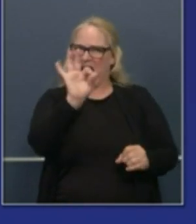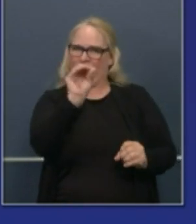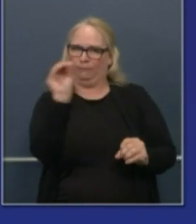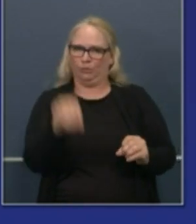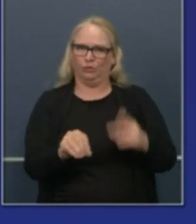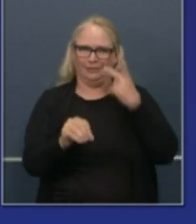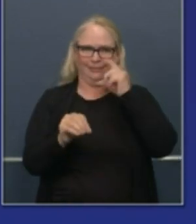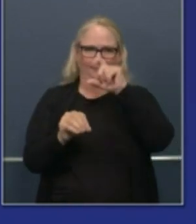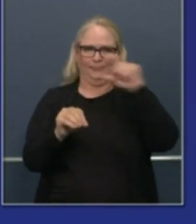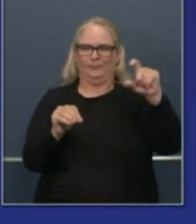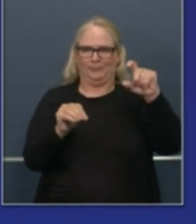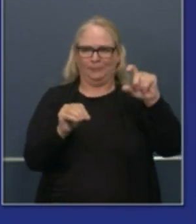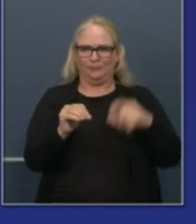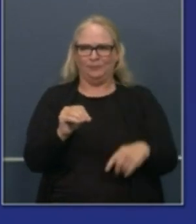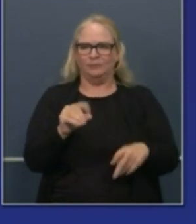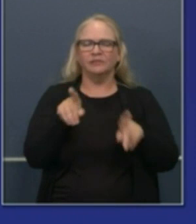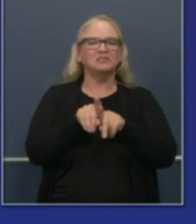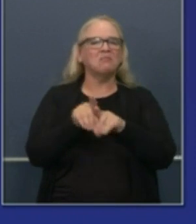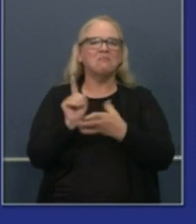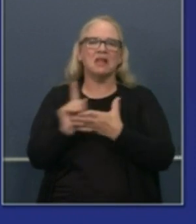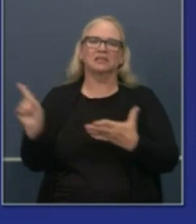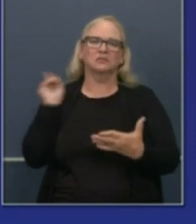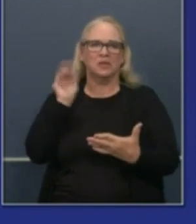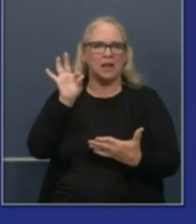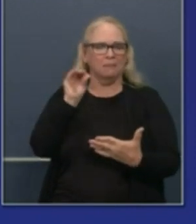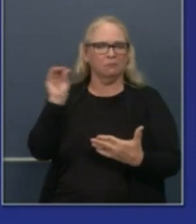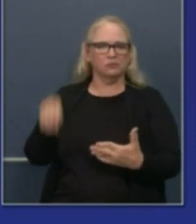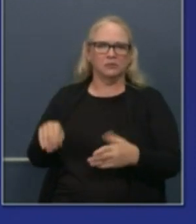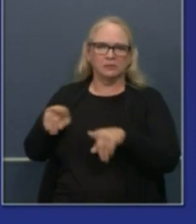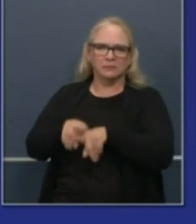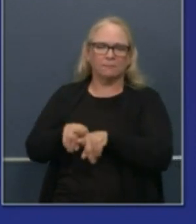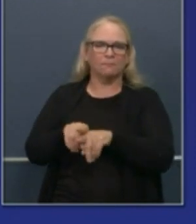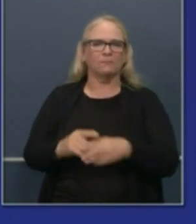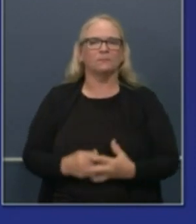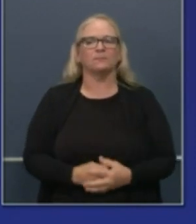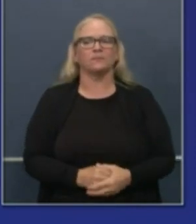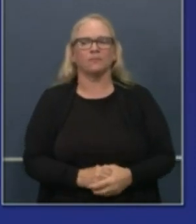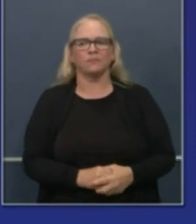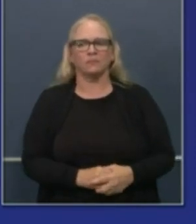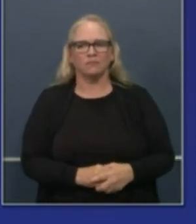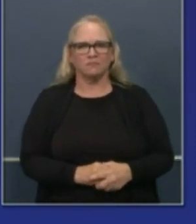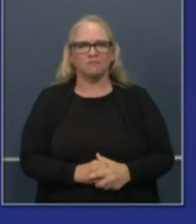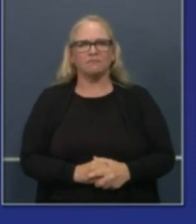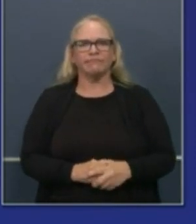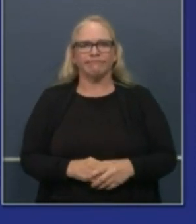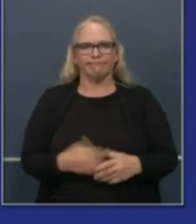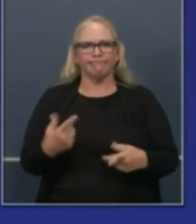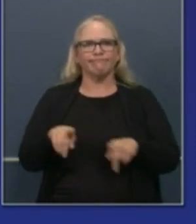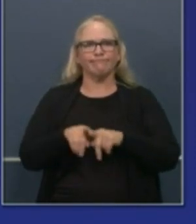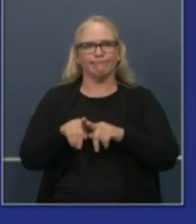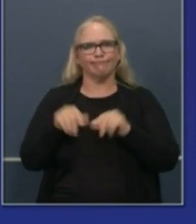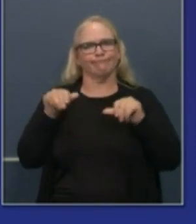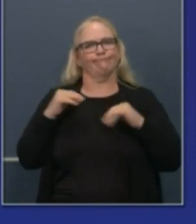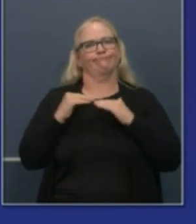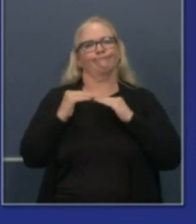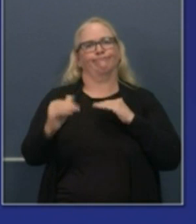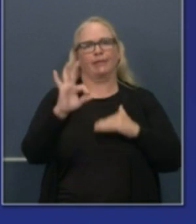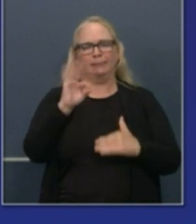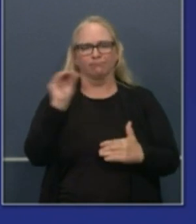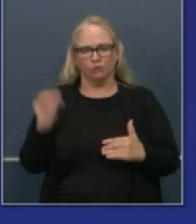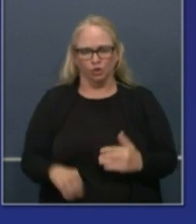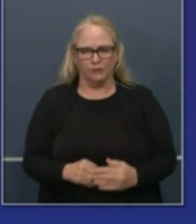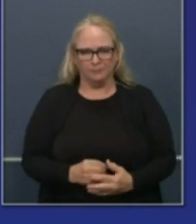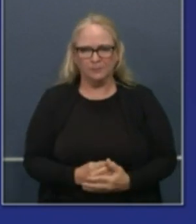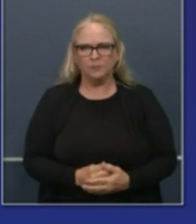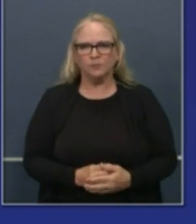the week last week often Monday roughly nine percent traveling anywhere where members are are you know